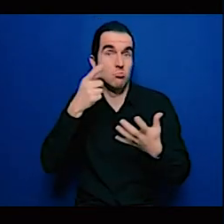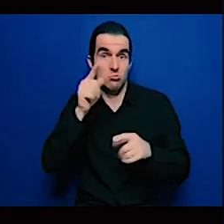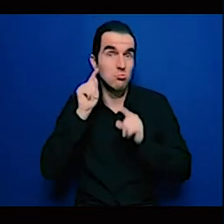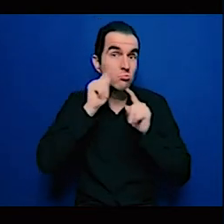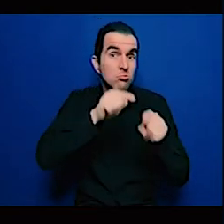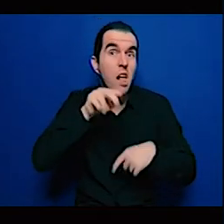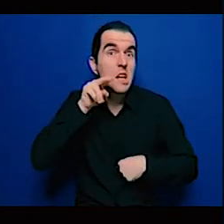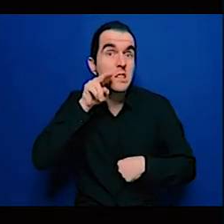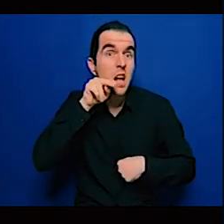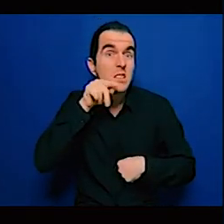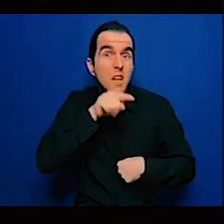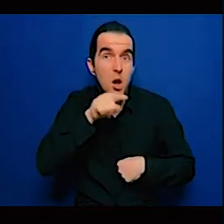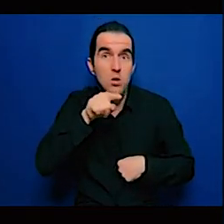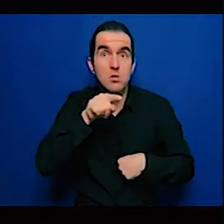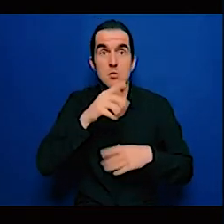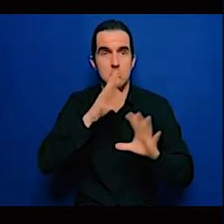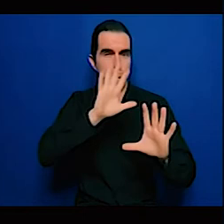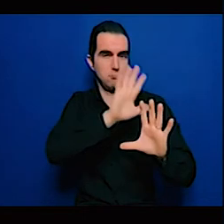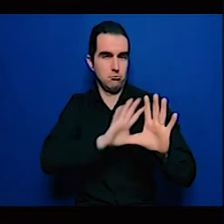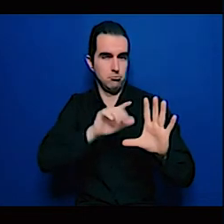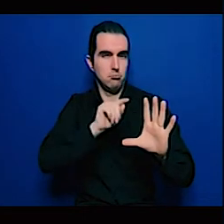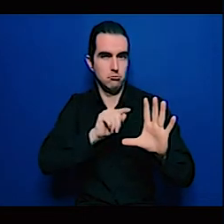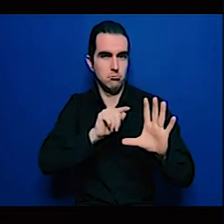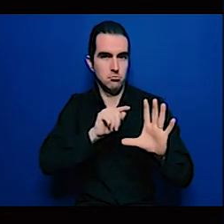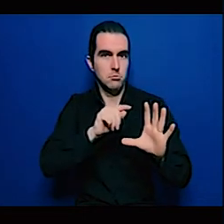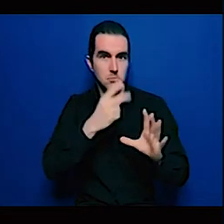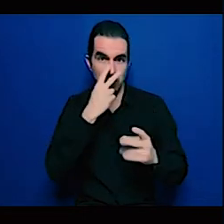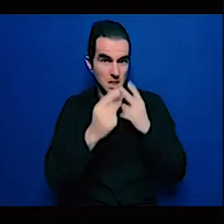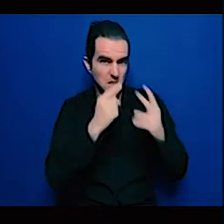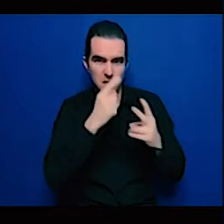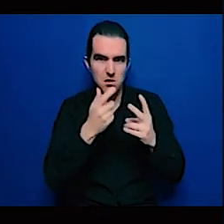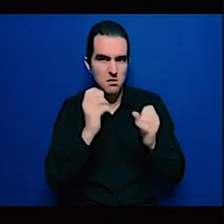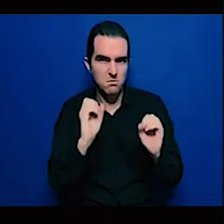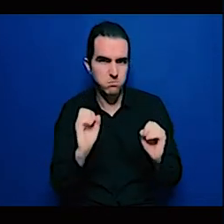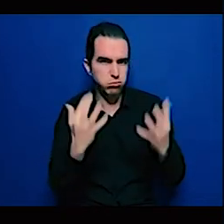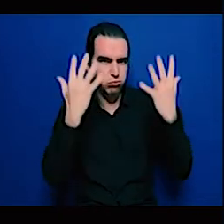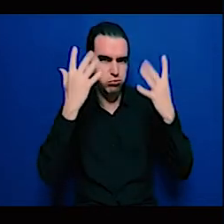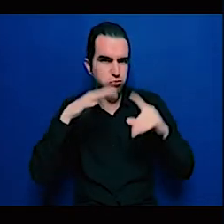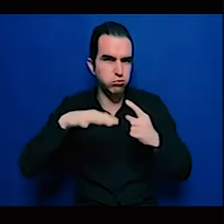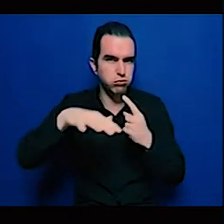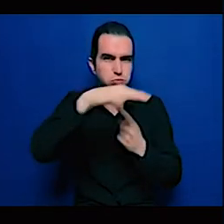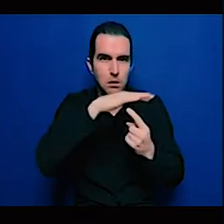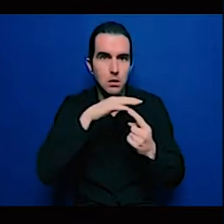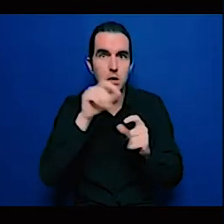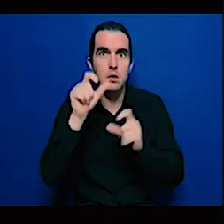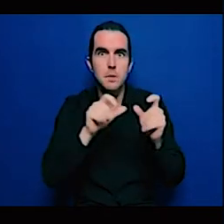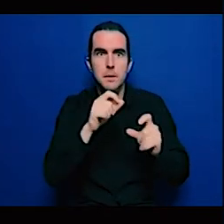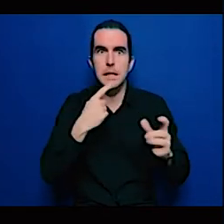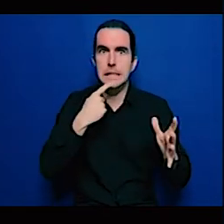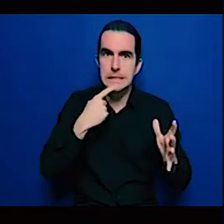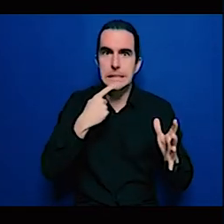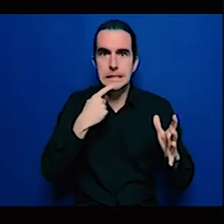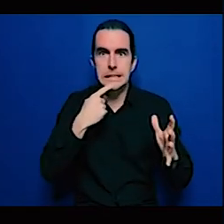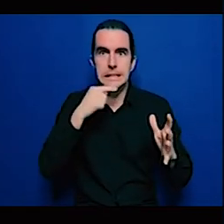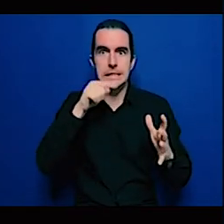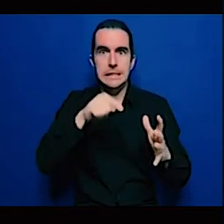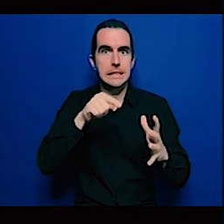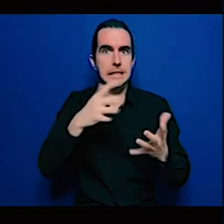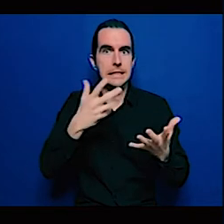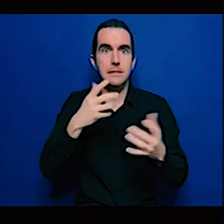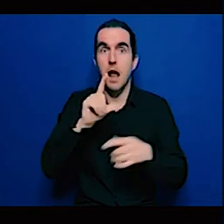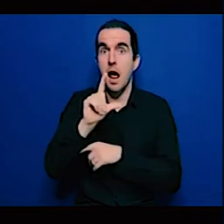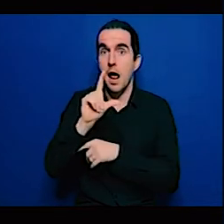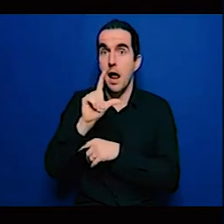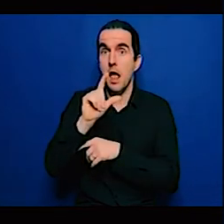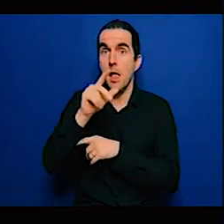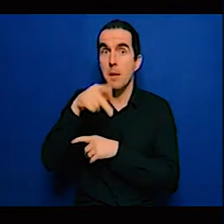and be utilized based purely on a natural resource that we have and those types of projects are happening and they're happening and we've seen